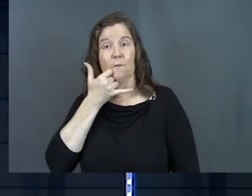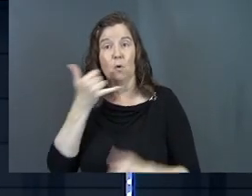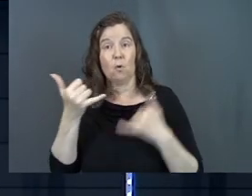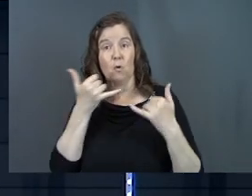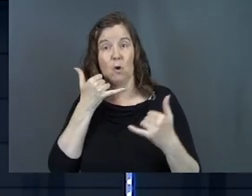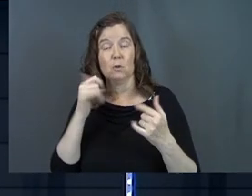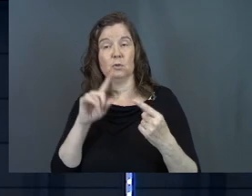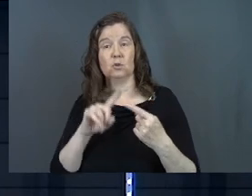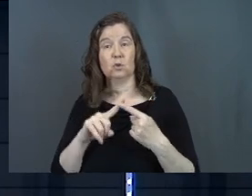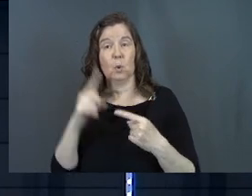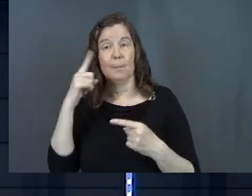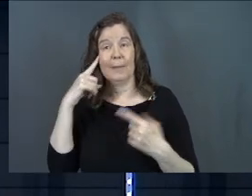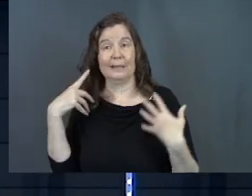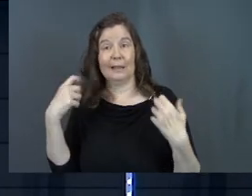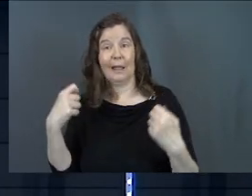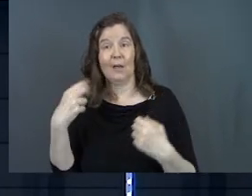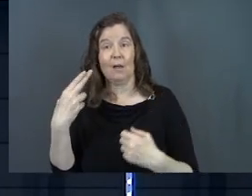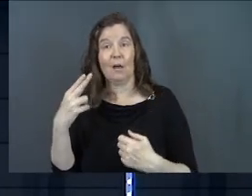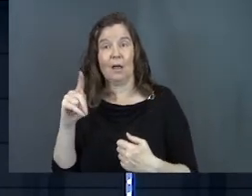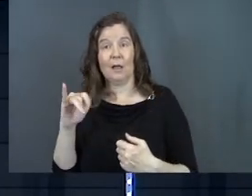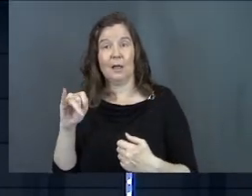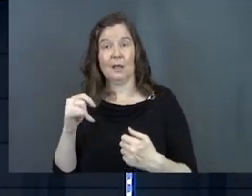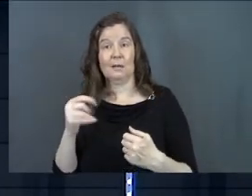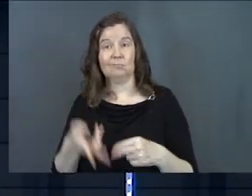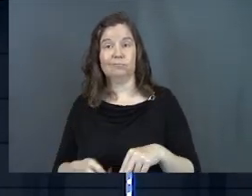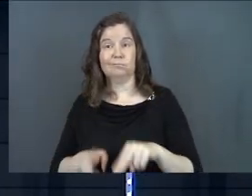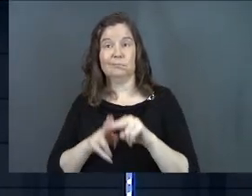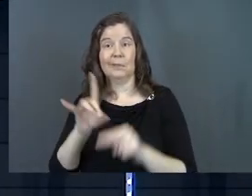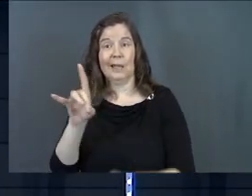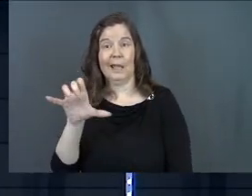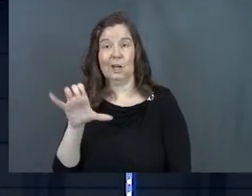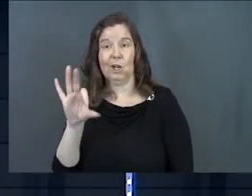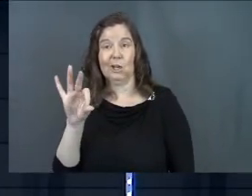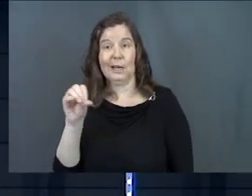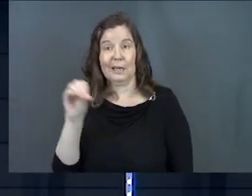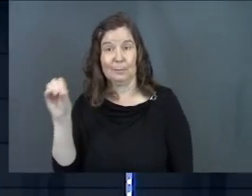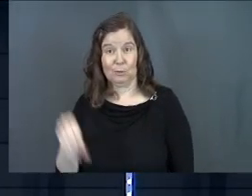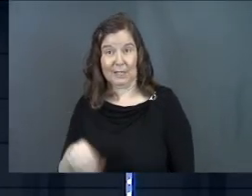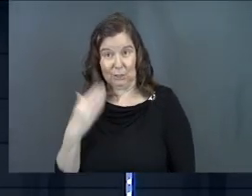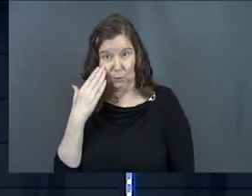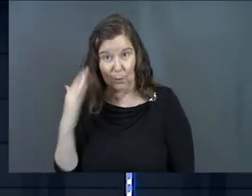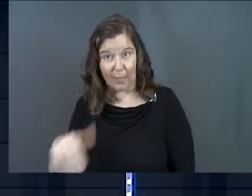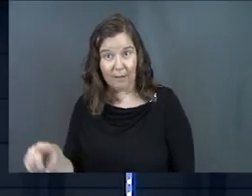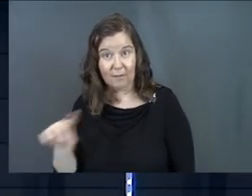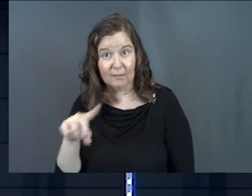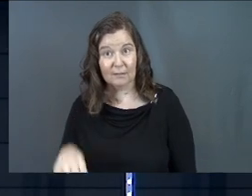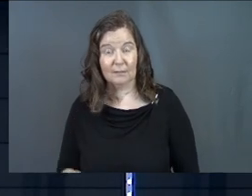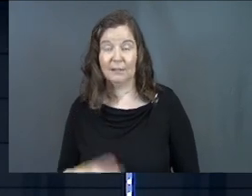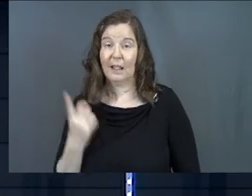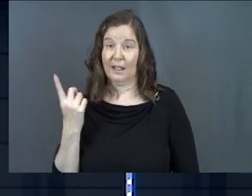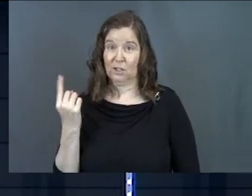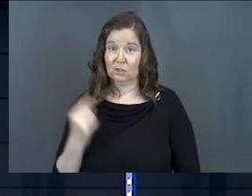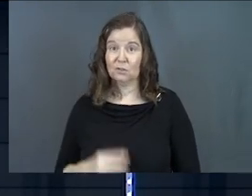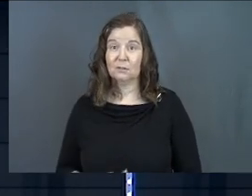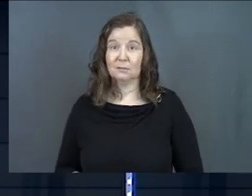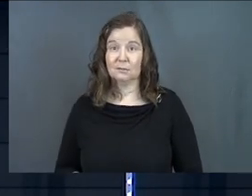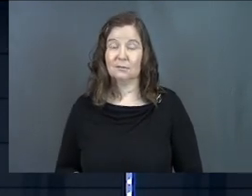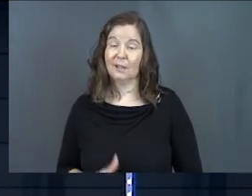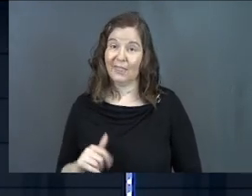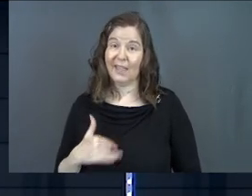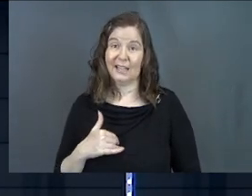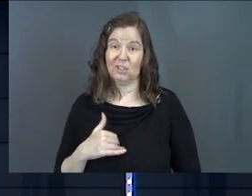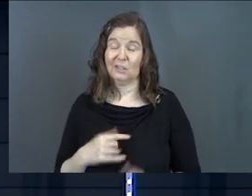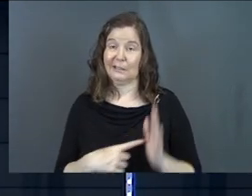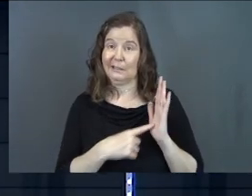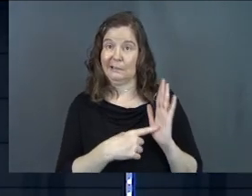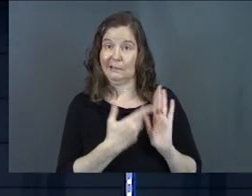calls to mental health hotlines went up 890%. Did you know that? Last year. That's